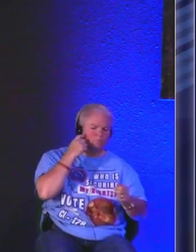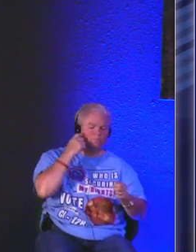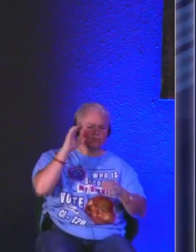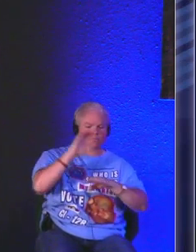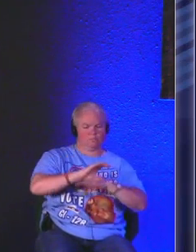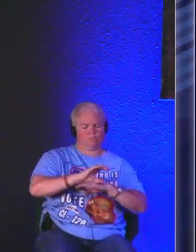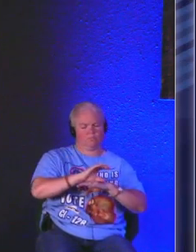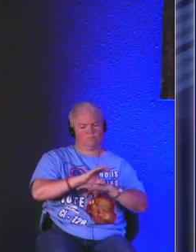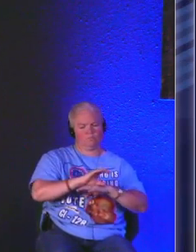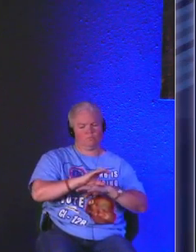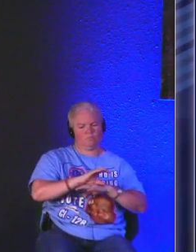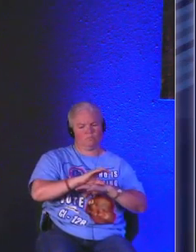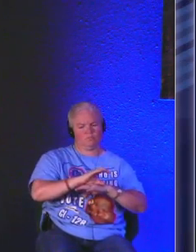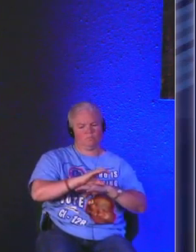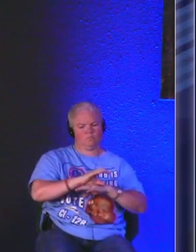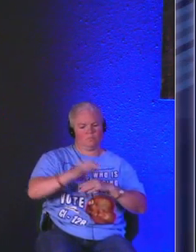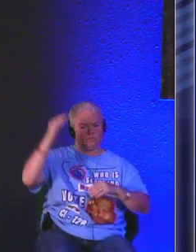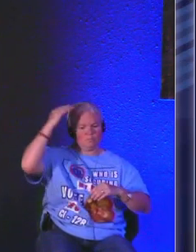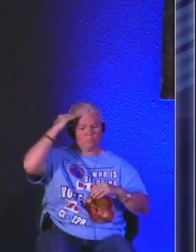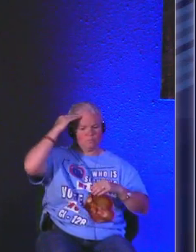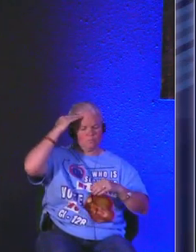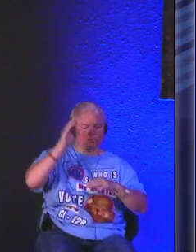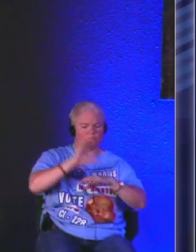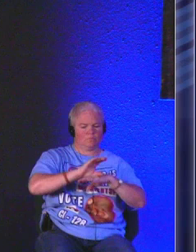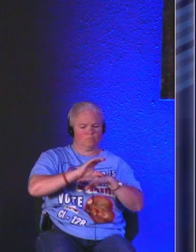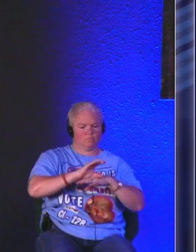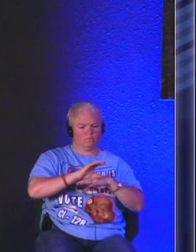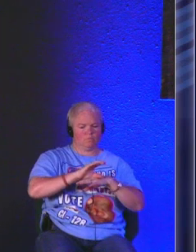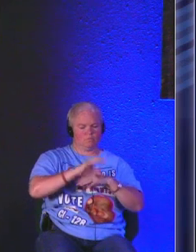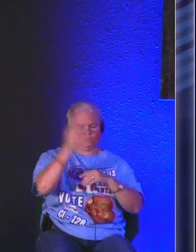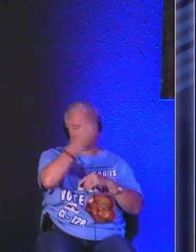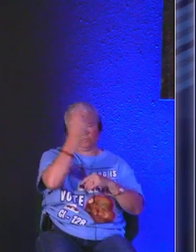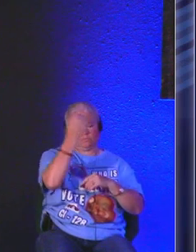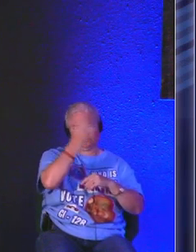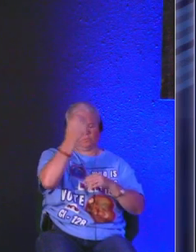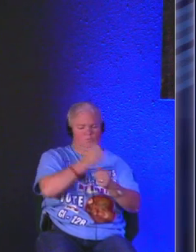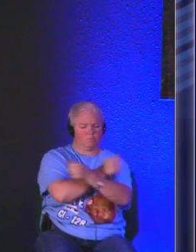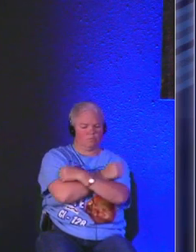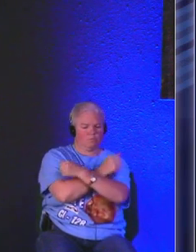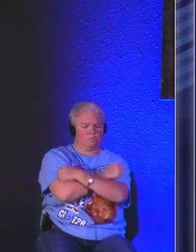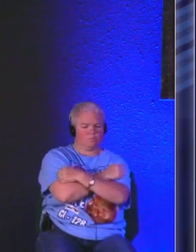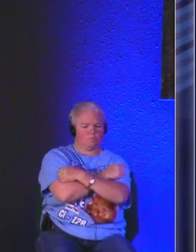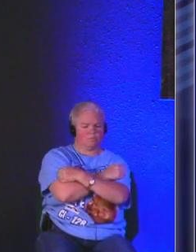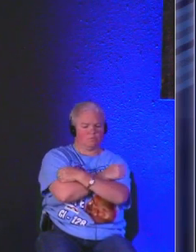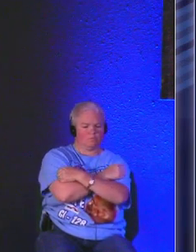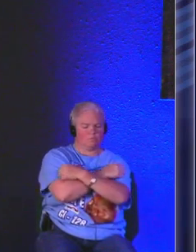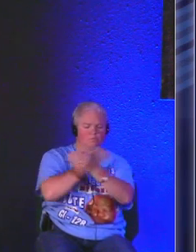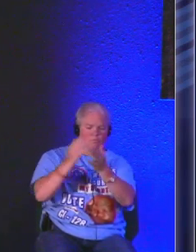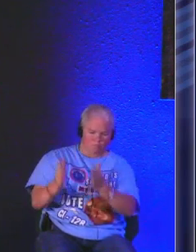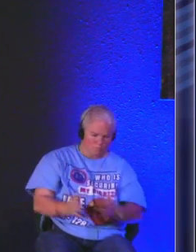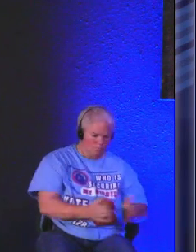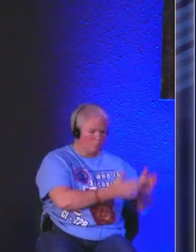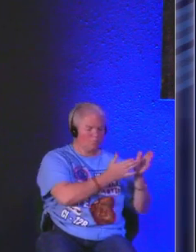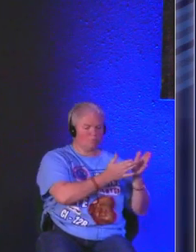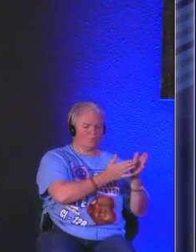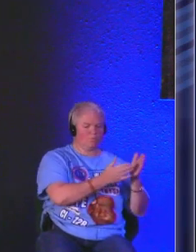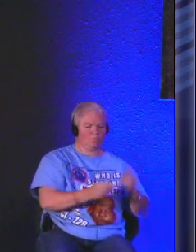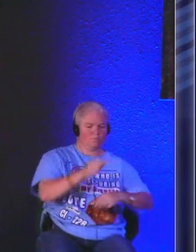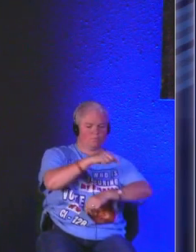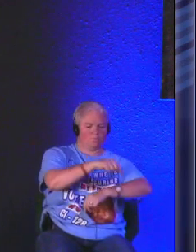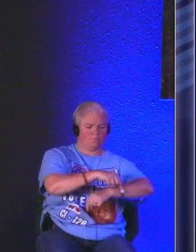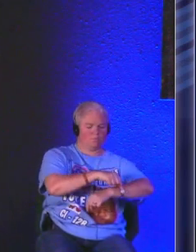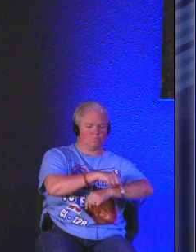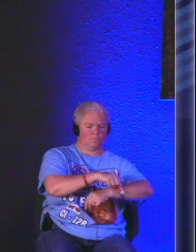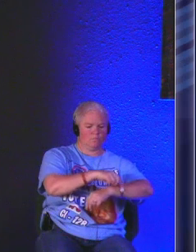within the body but with the head of the body and that's awesome and we love it and then we transition in a time